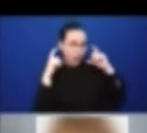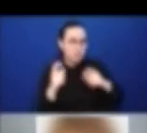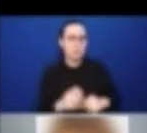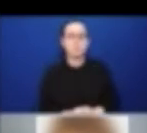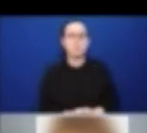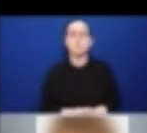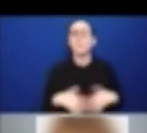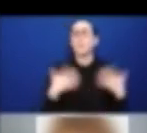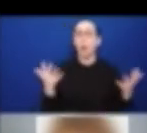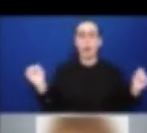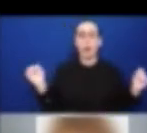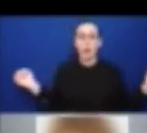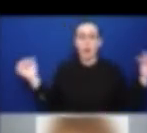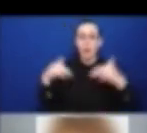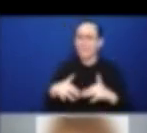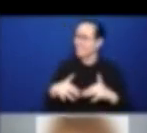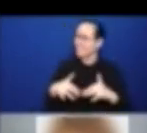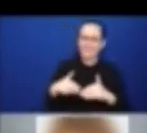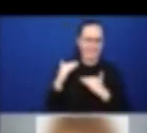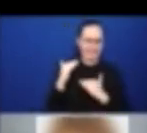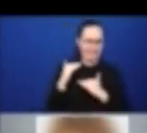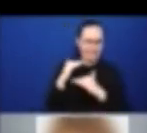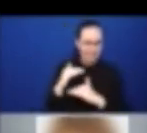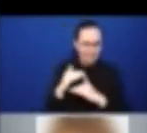vaccine mandates or these types of things.